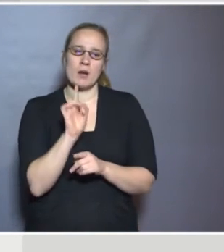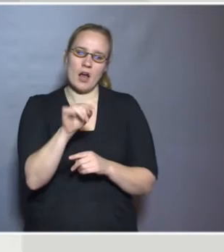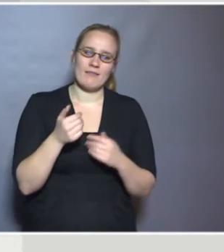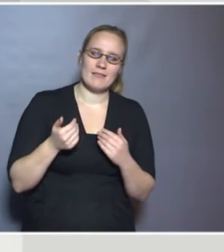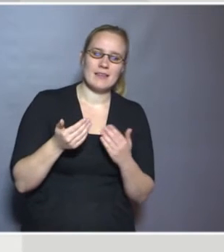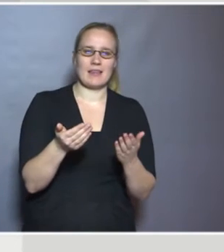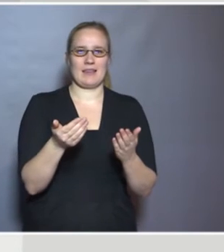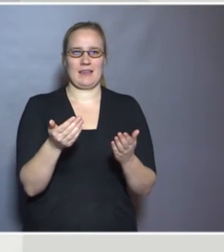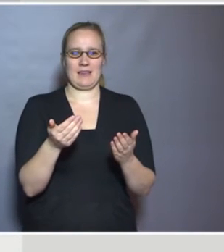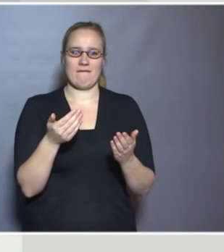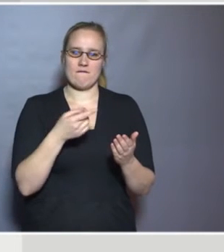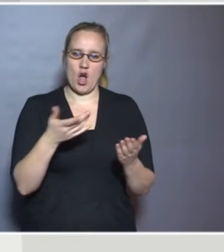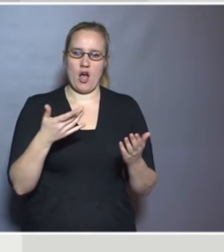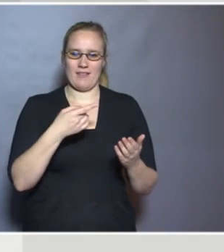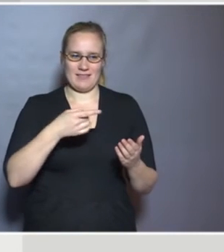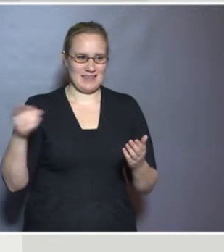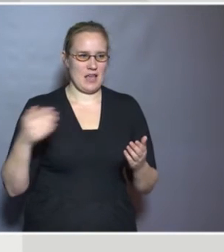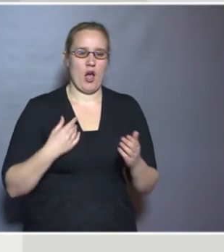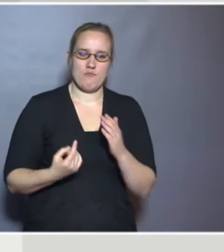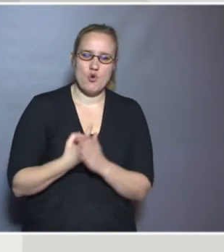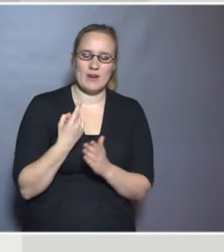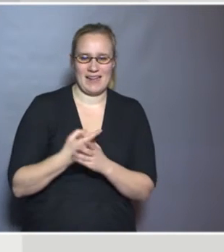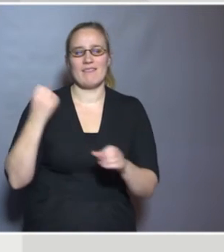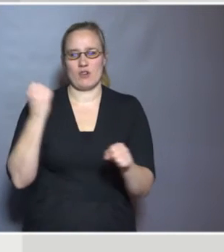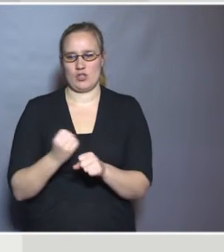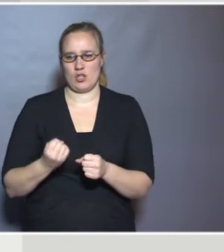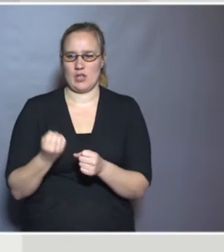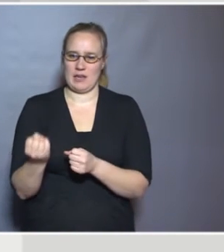what they are capable of achieving.